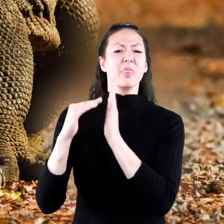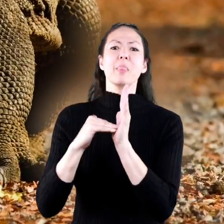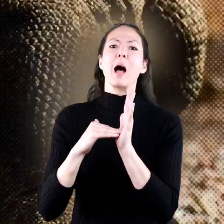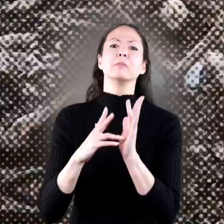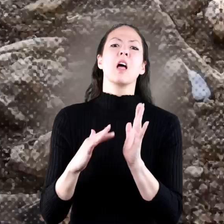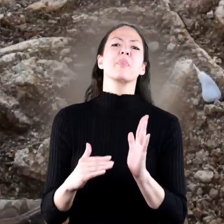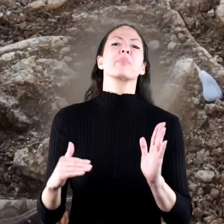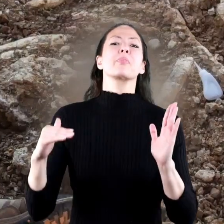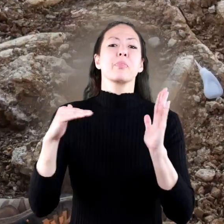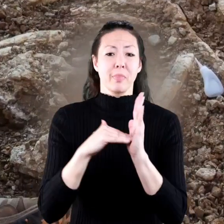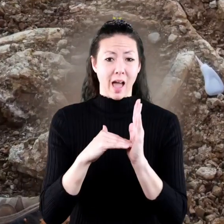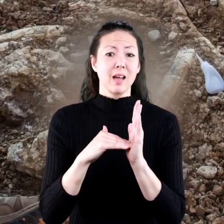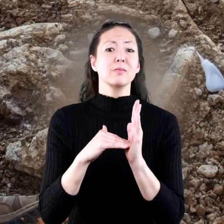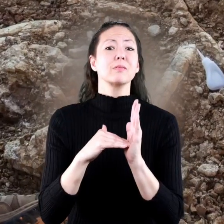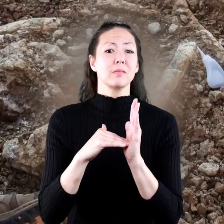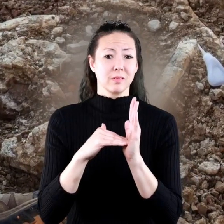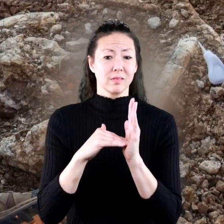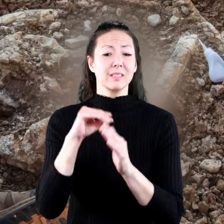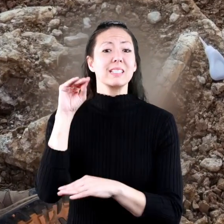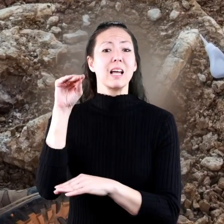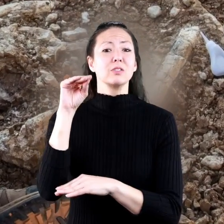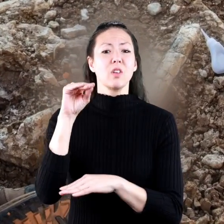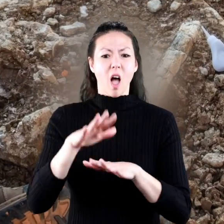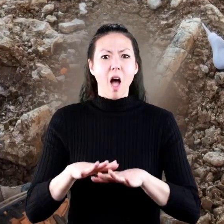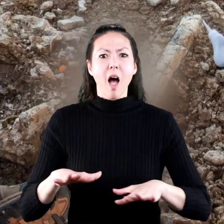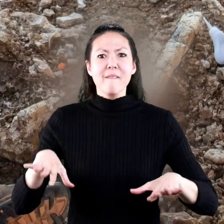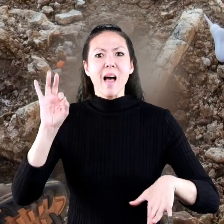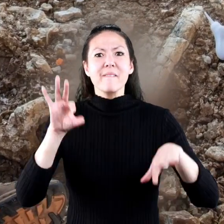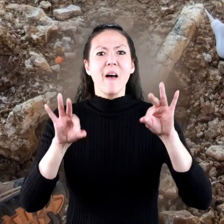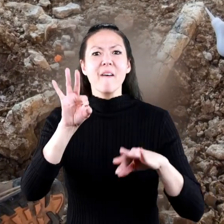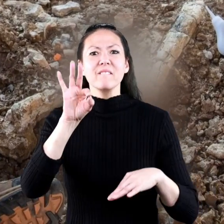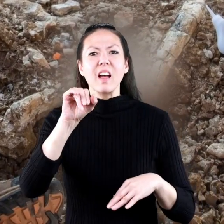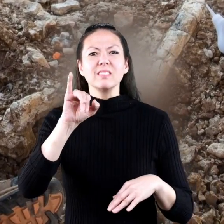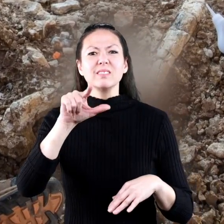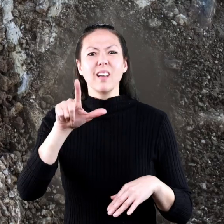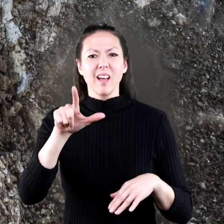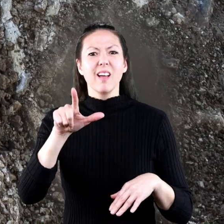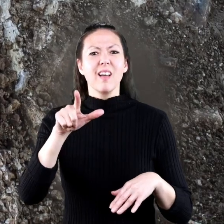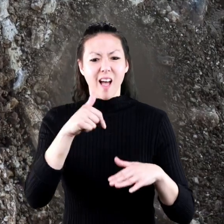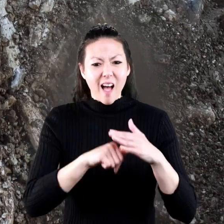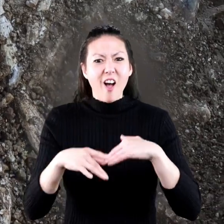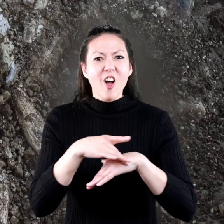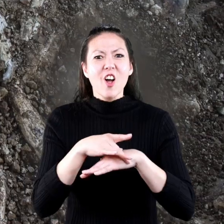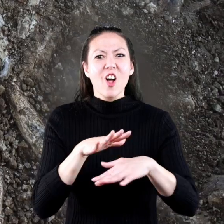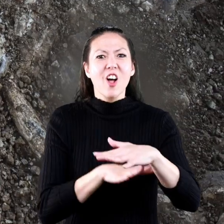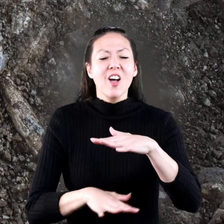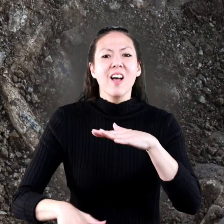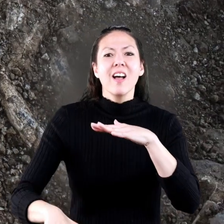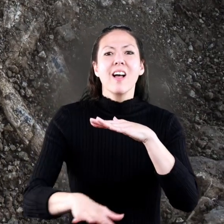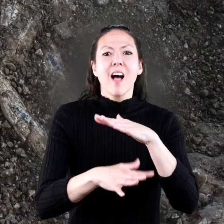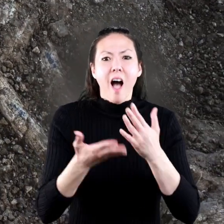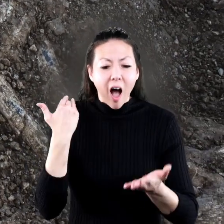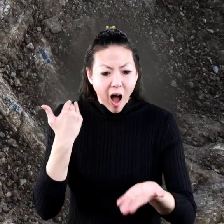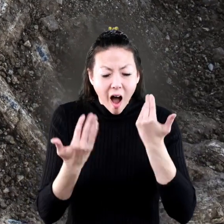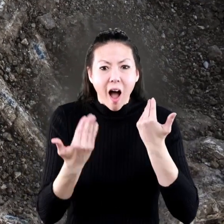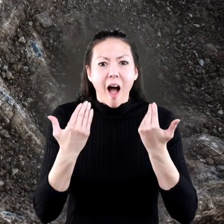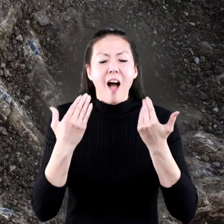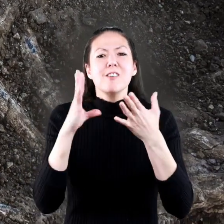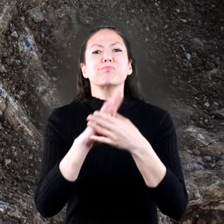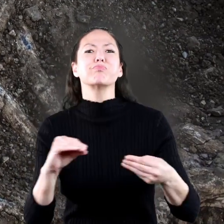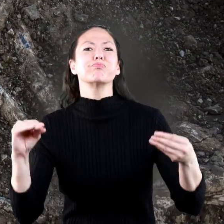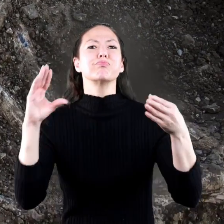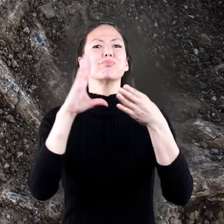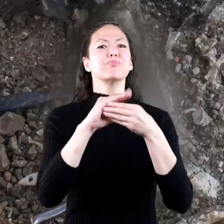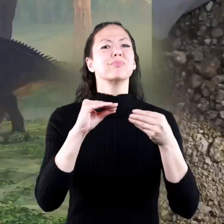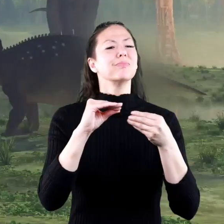since then thousands and thousands of dinosaur fossils have been dug up all over the world and since then thousands